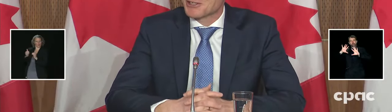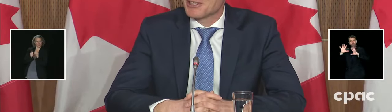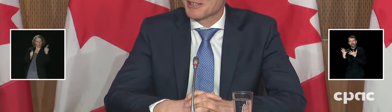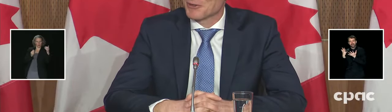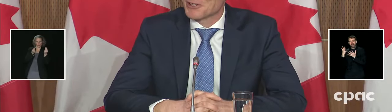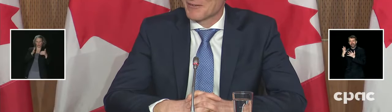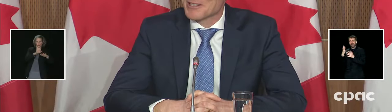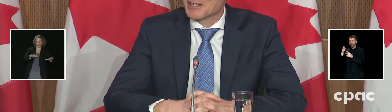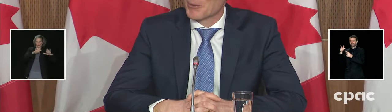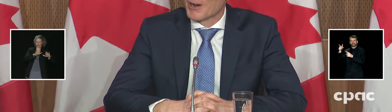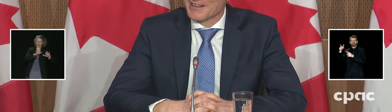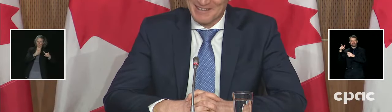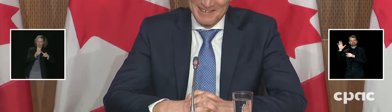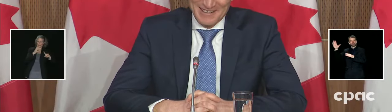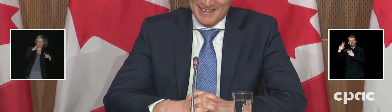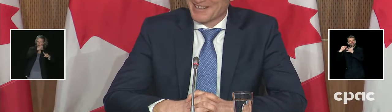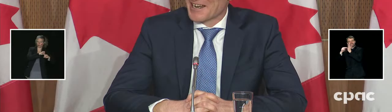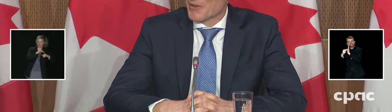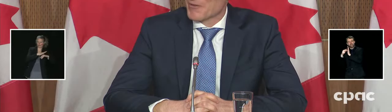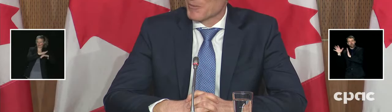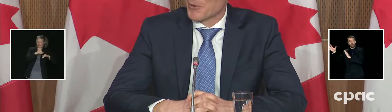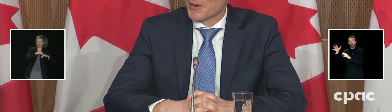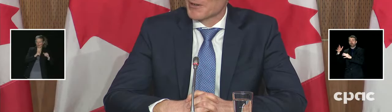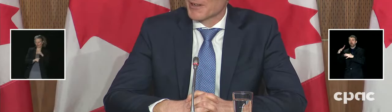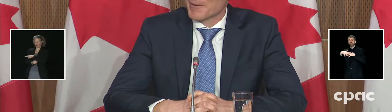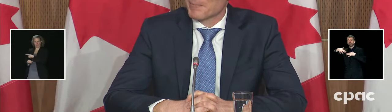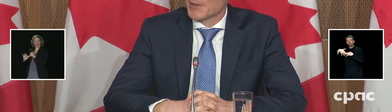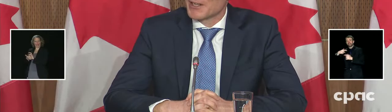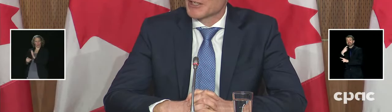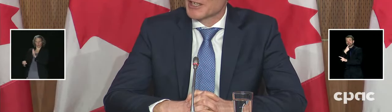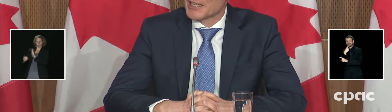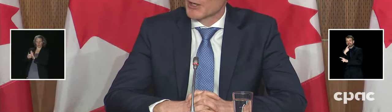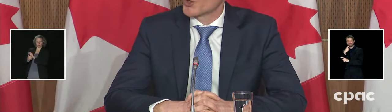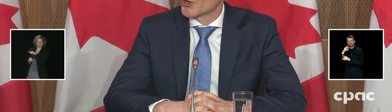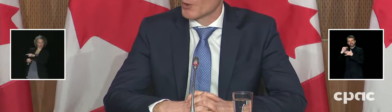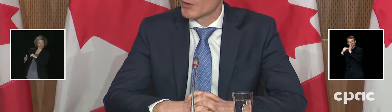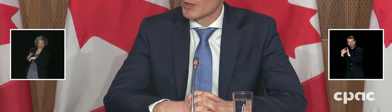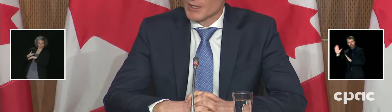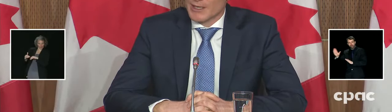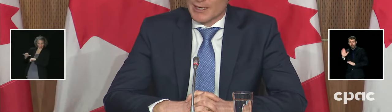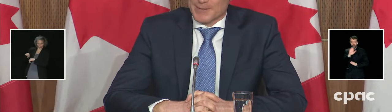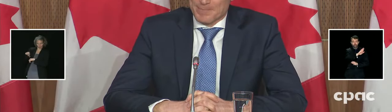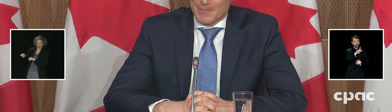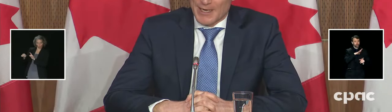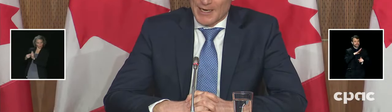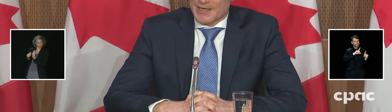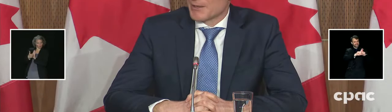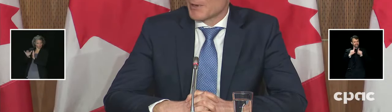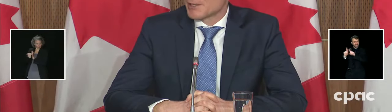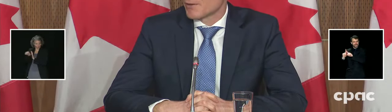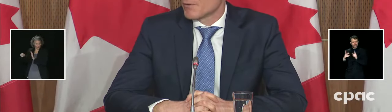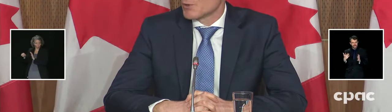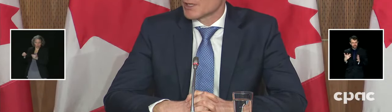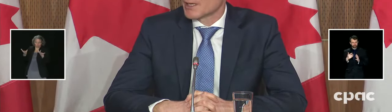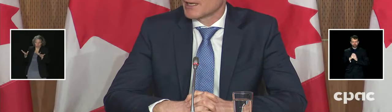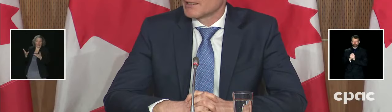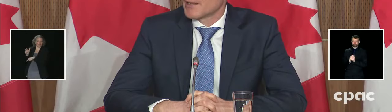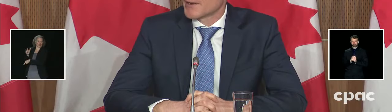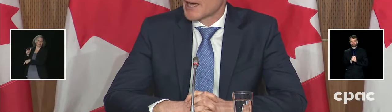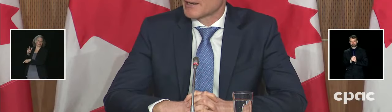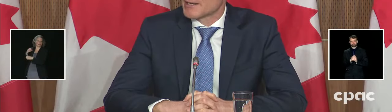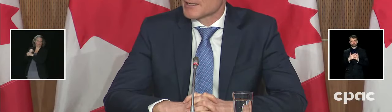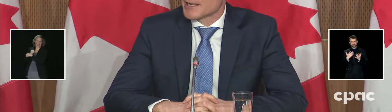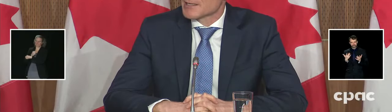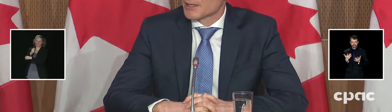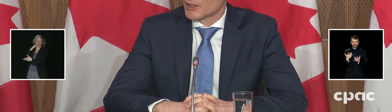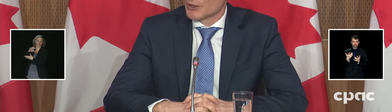the different testing sheets. I've looked at every single one and how they report indigeneity or don't. And it's confusing and